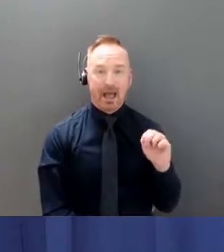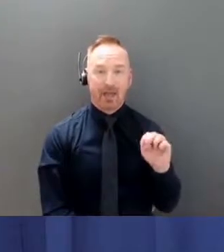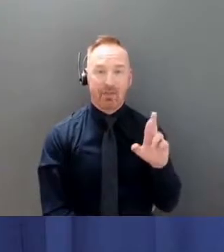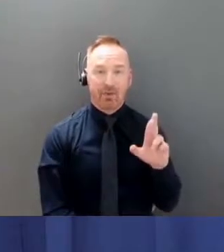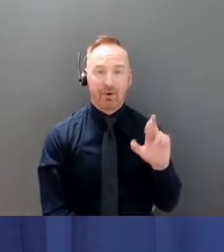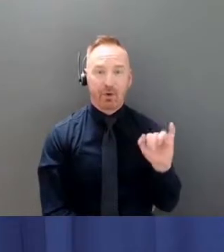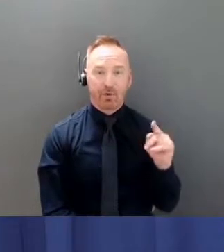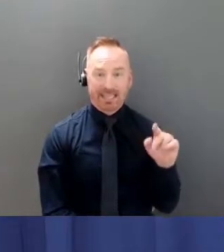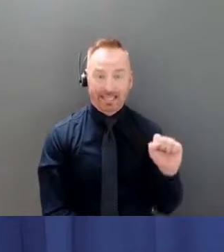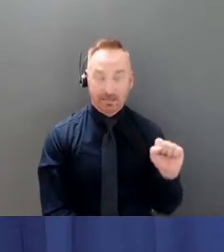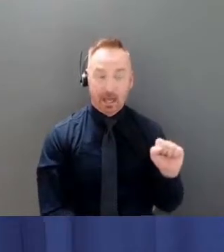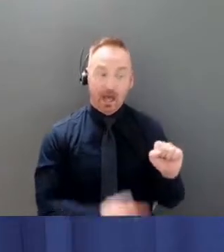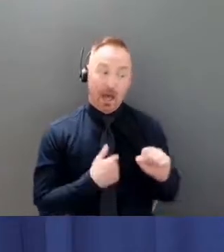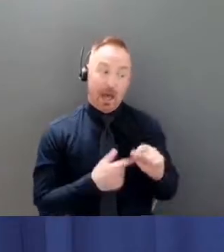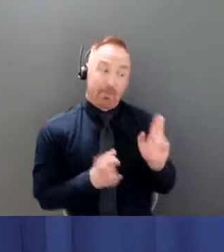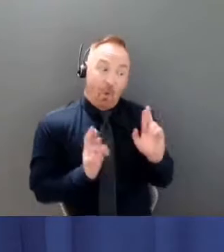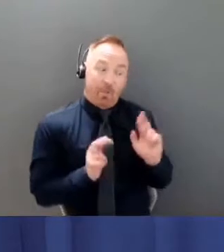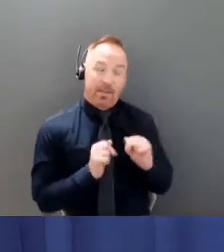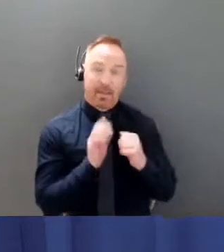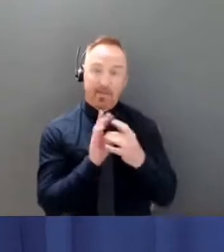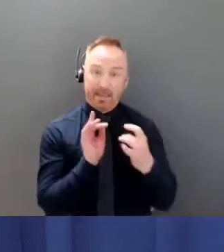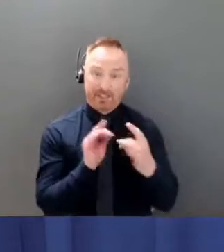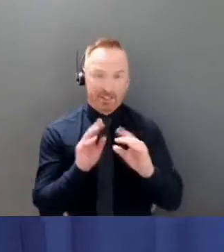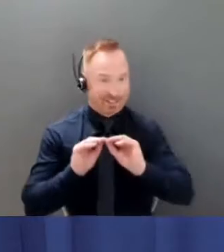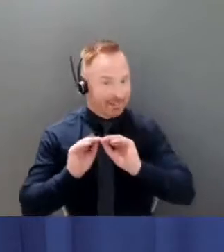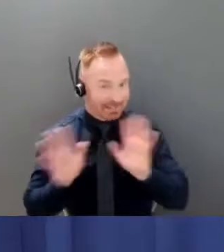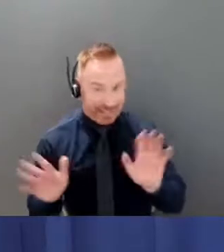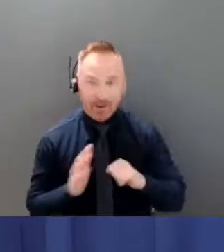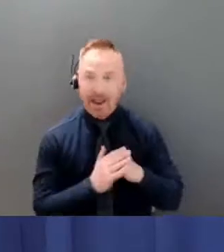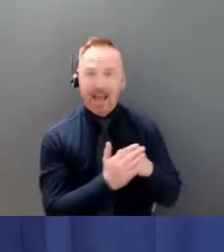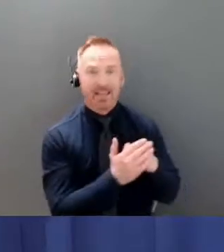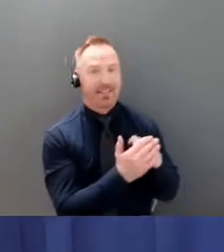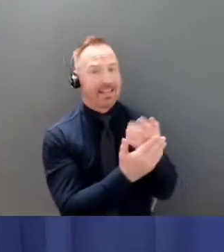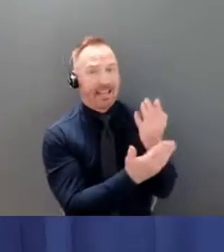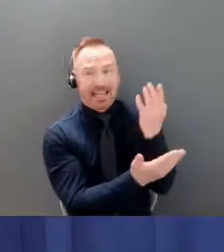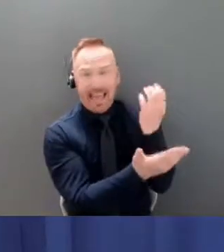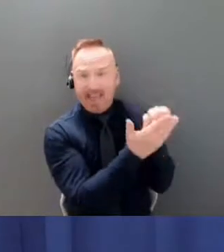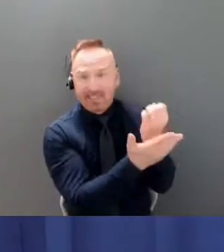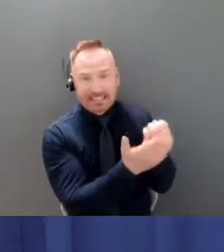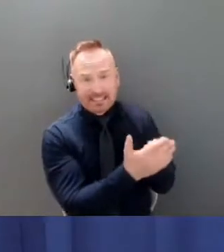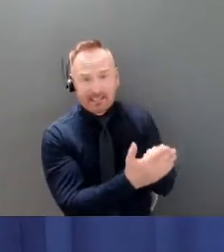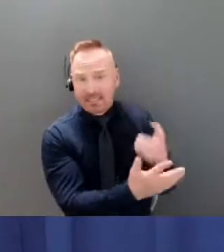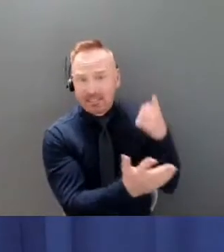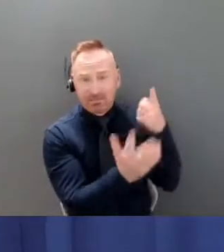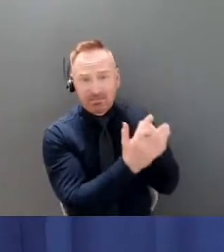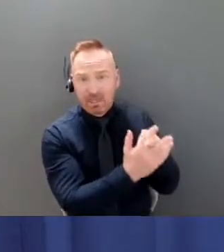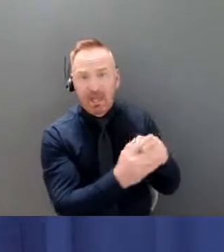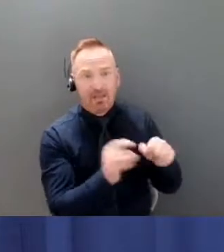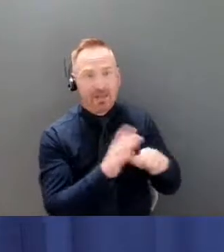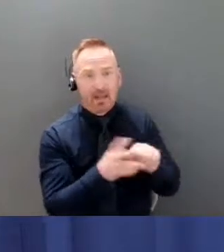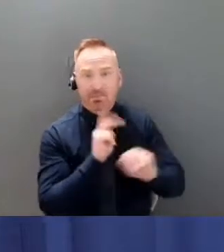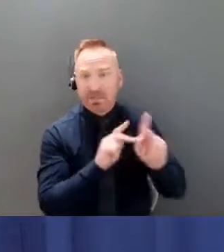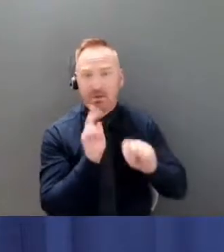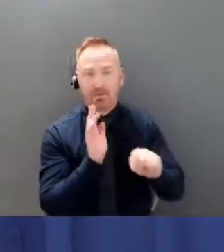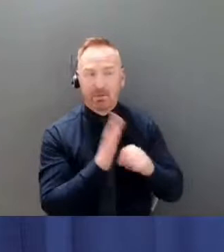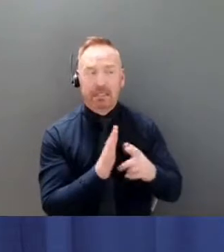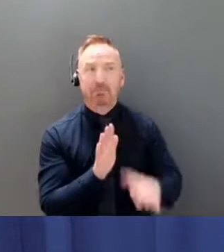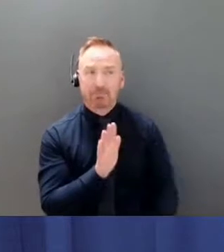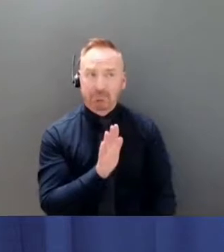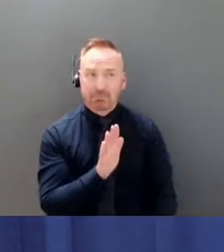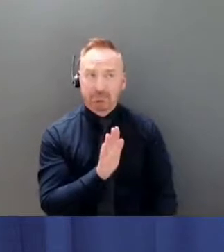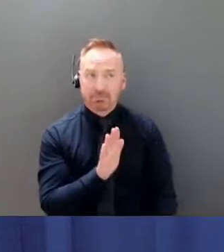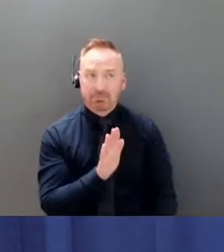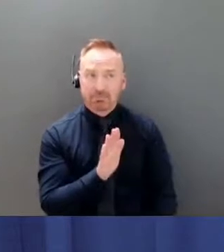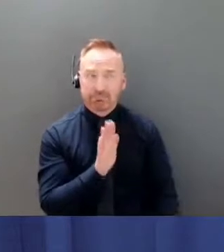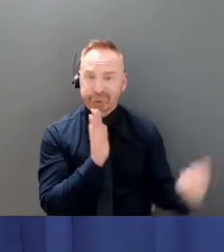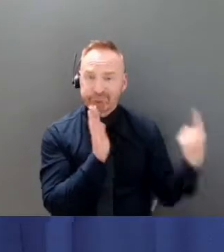i'm hoping the message is clear enough and the evidence is strong enough that people will respond recognizing that if we do this for a short